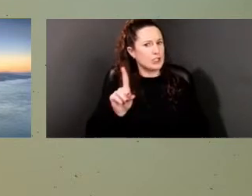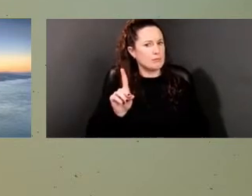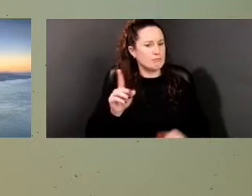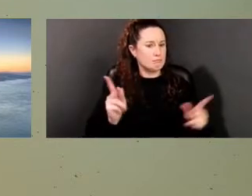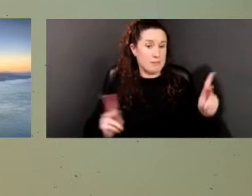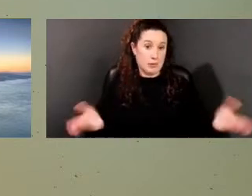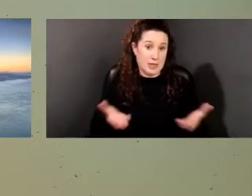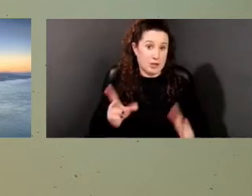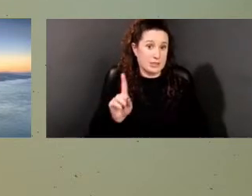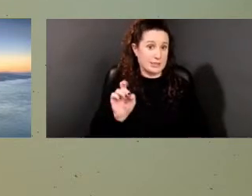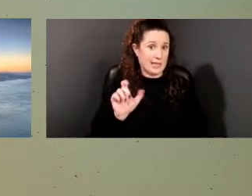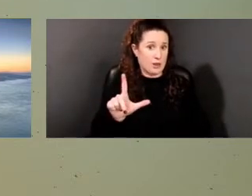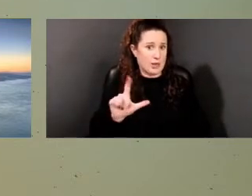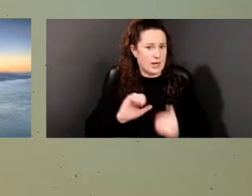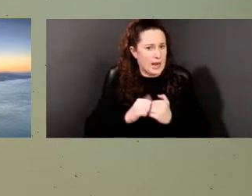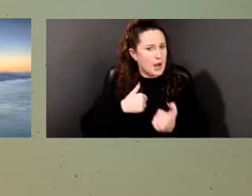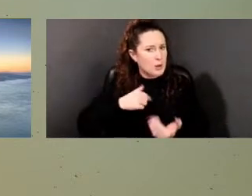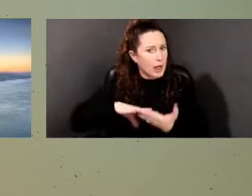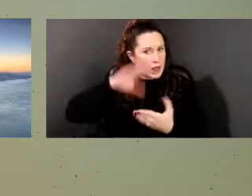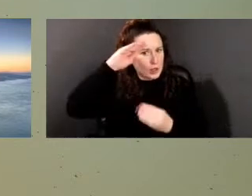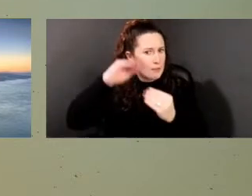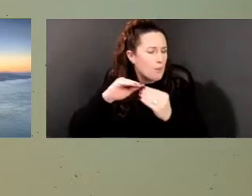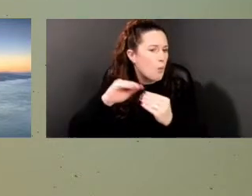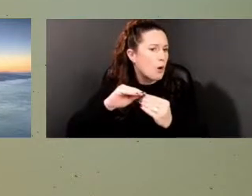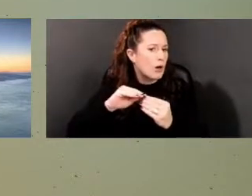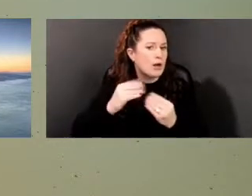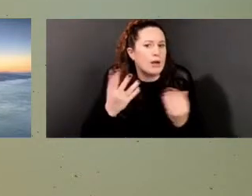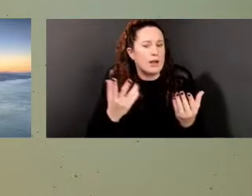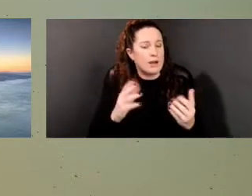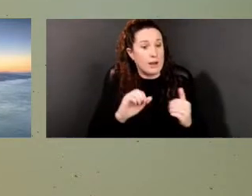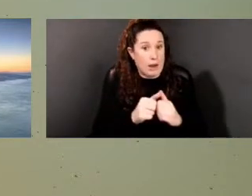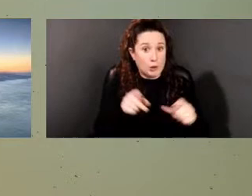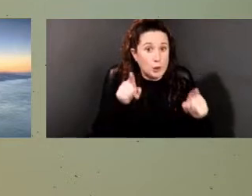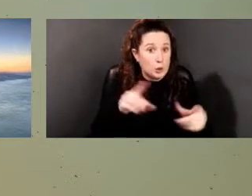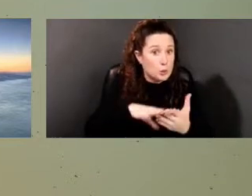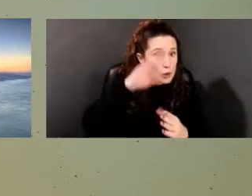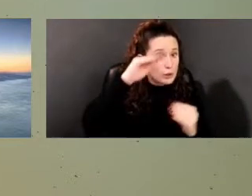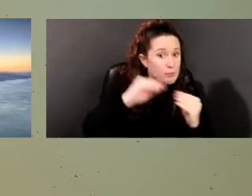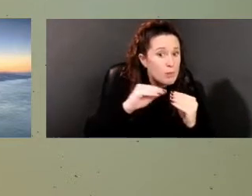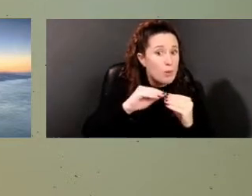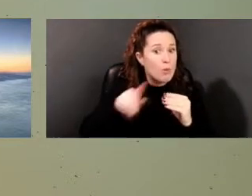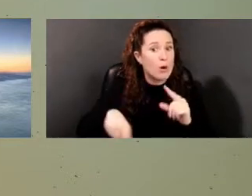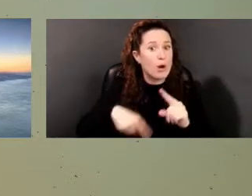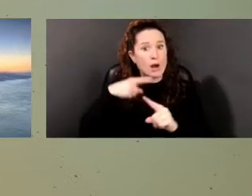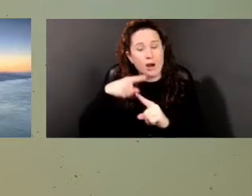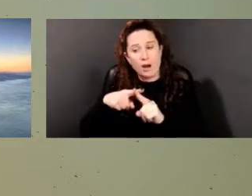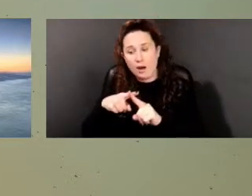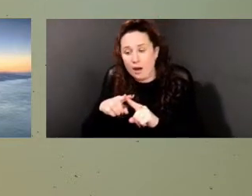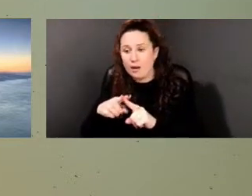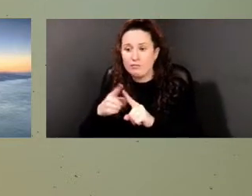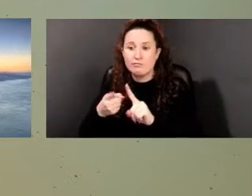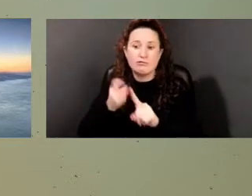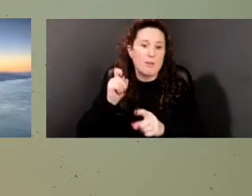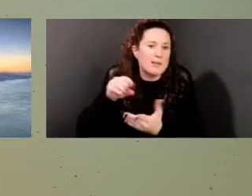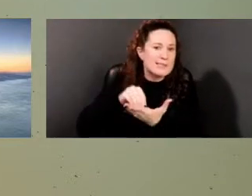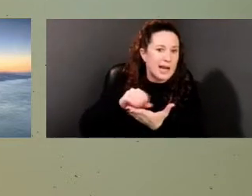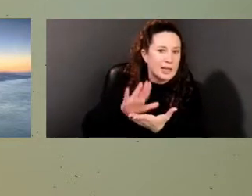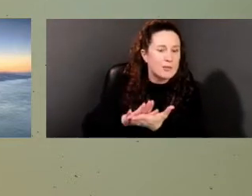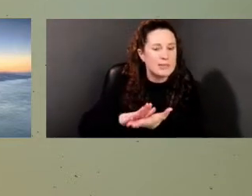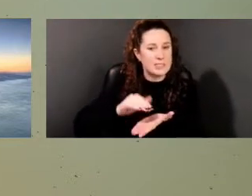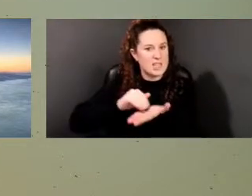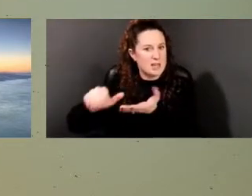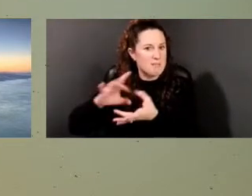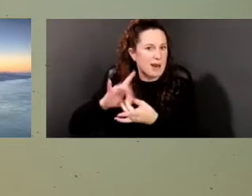learn more about the names that you have on manumission documents and that type of thing? Really fascinating,